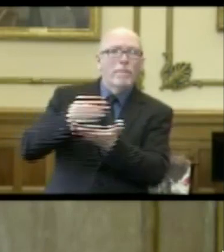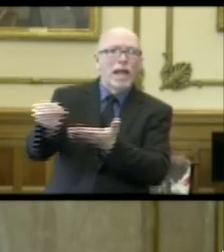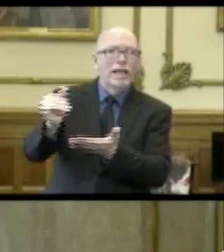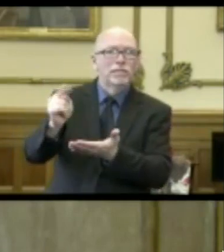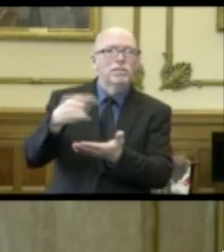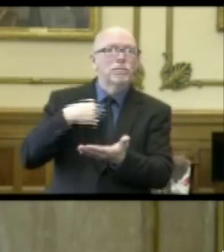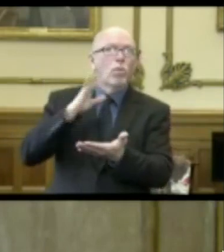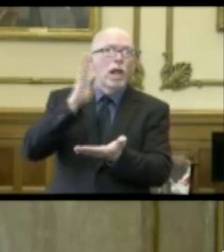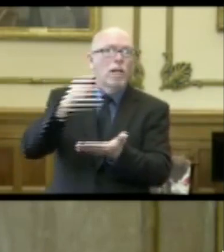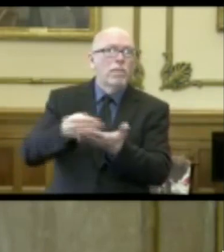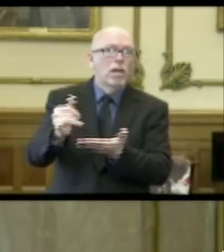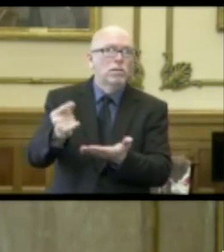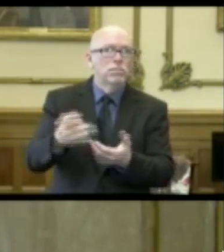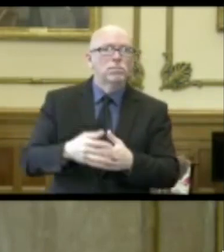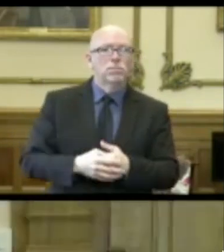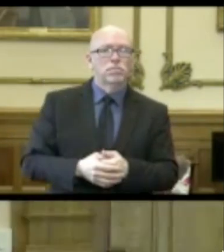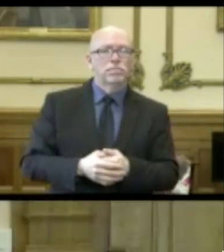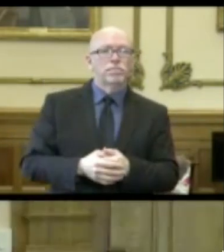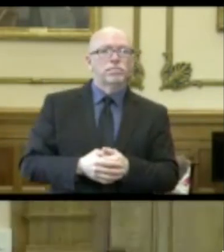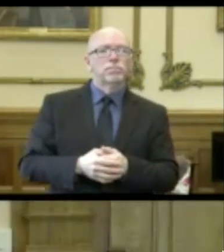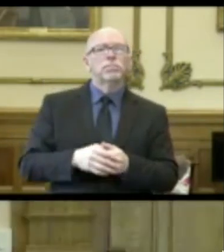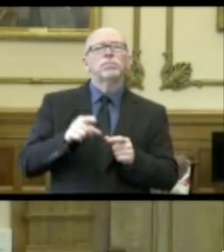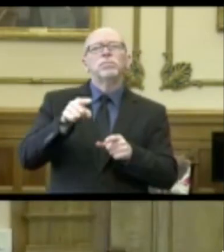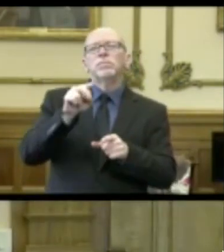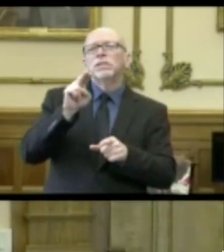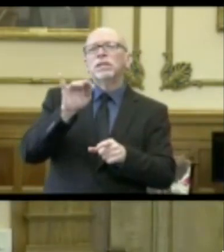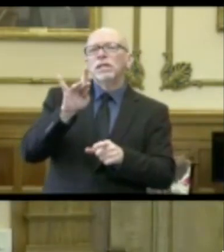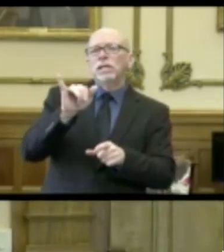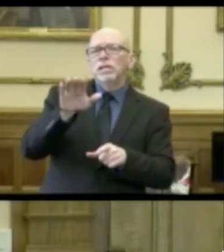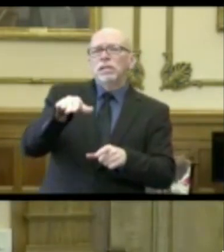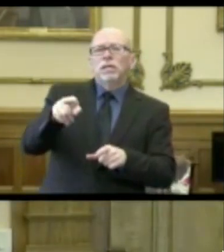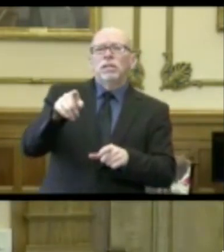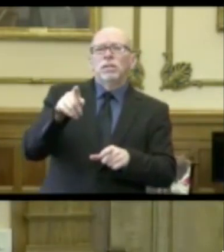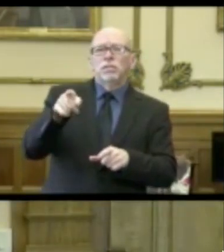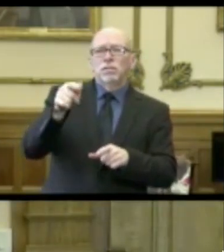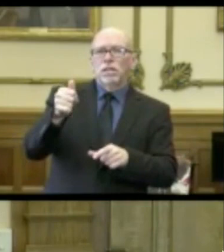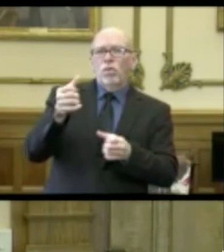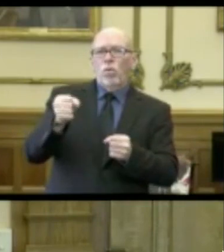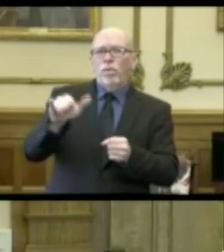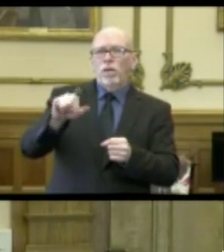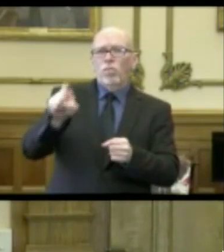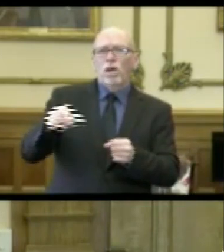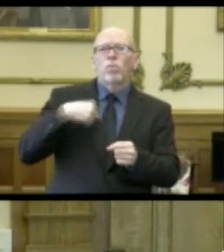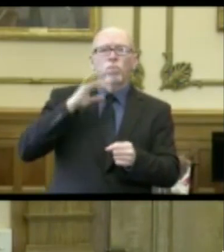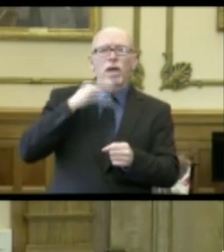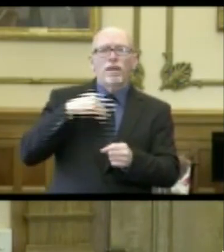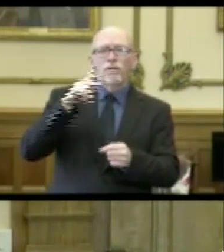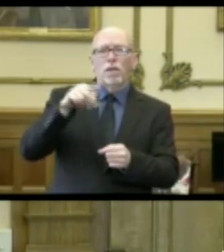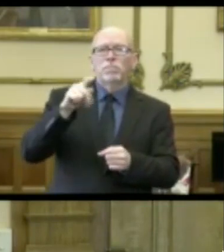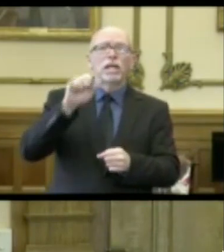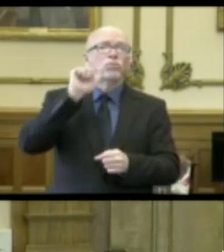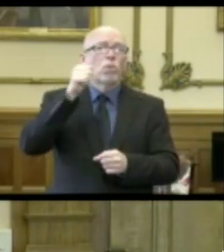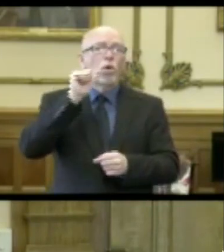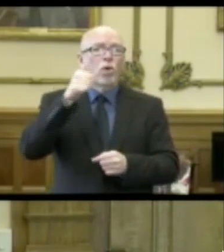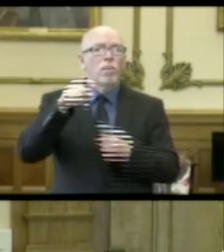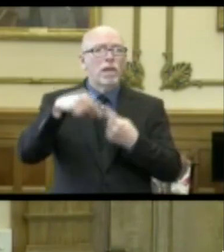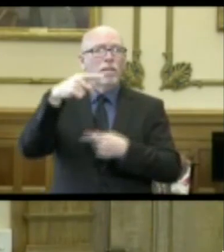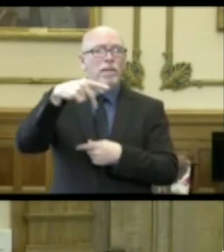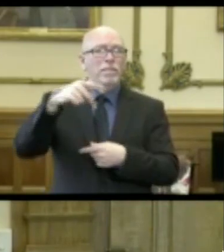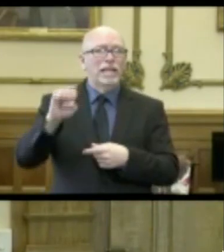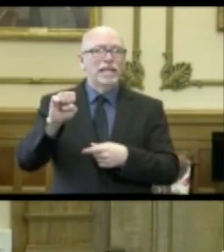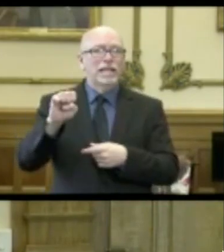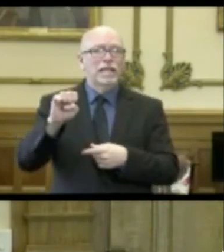and will buy them. Nikki, if you can hold that question, we will have an update tomorrow on PPE,